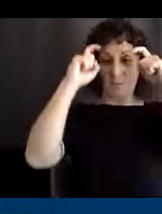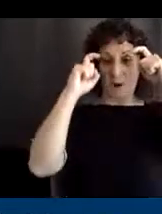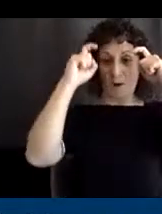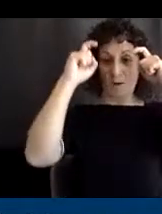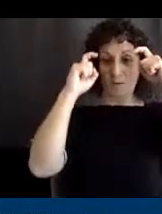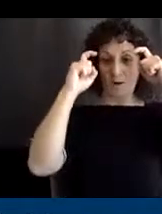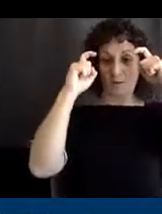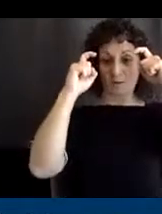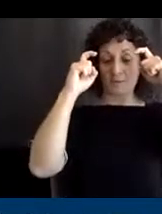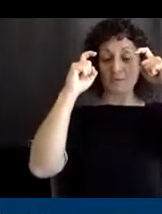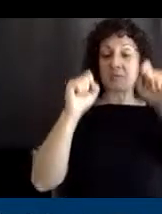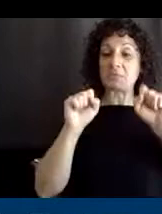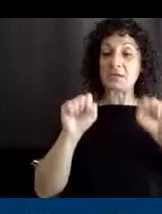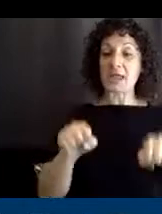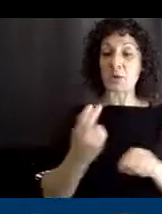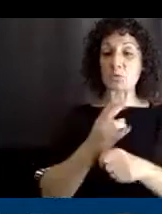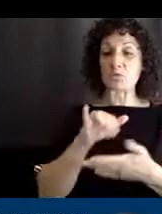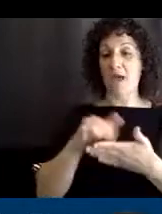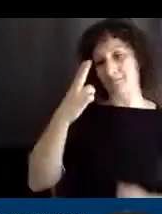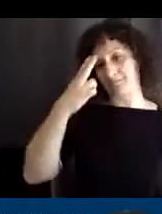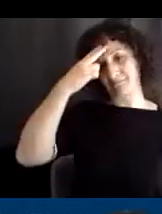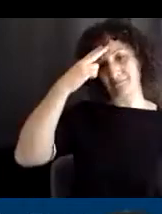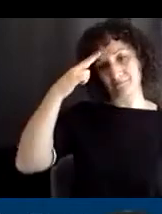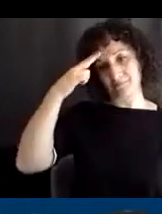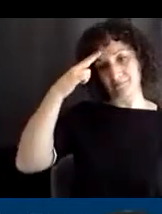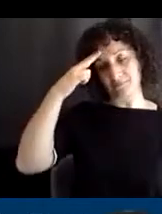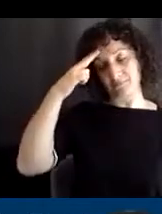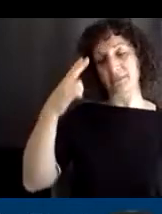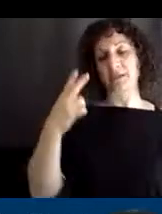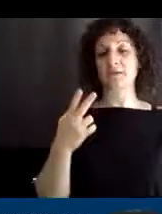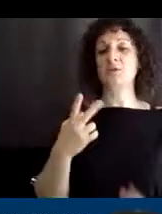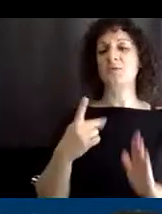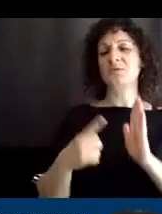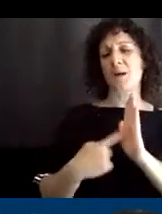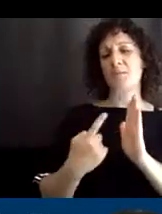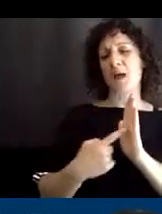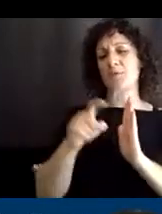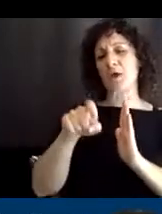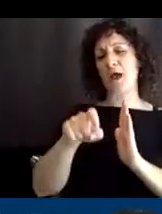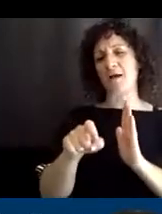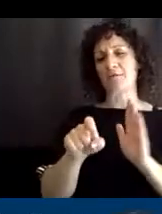of needs, but sometimes it takes some work to figure out what switch is going to be the best fit.